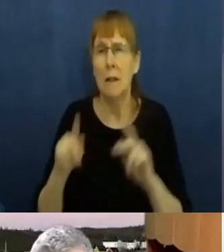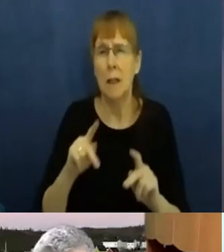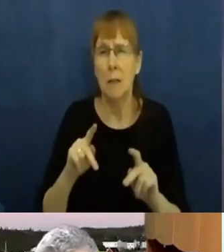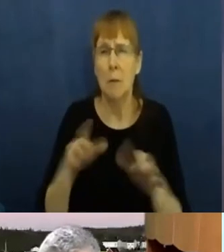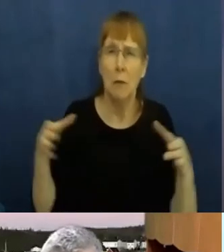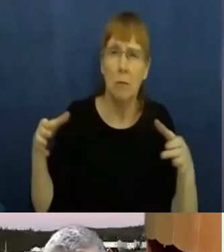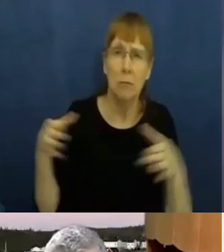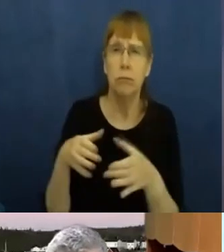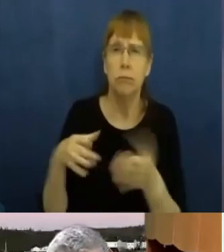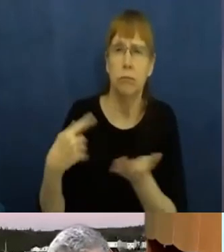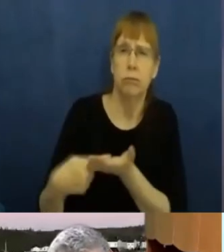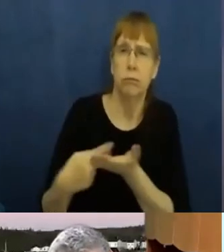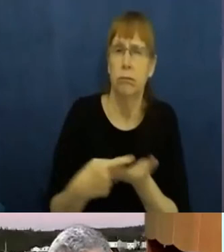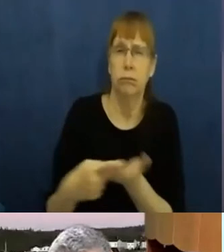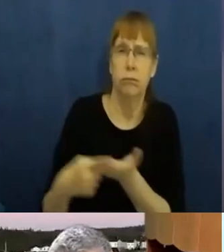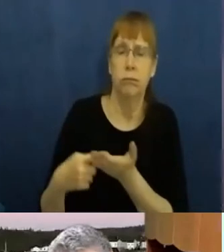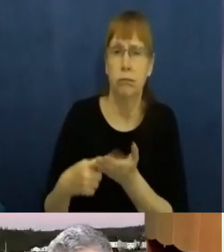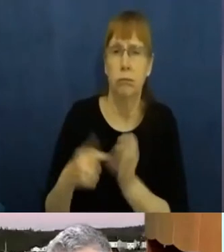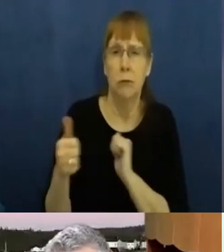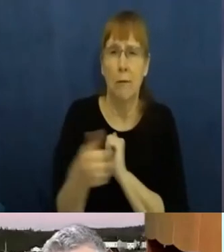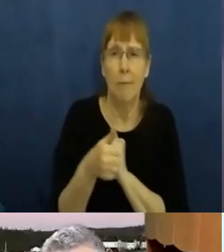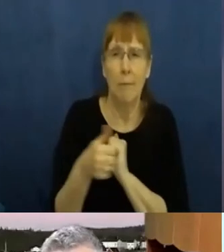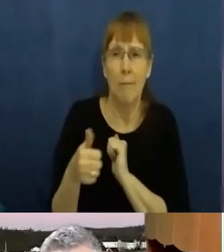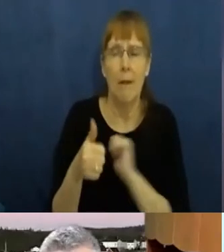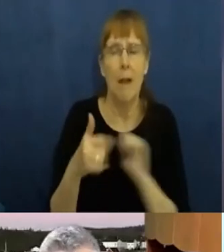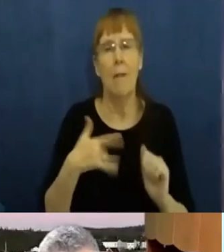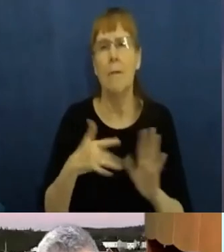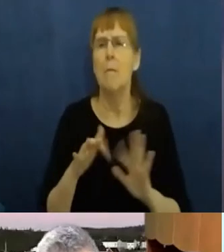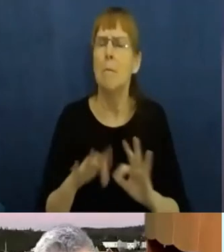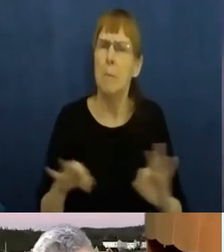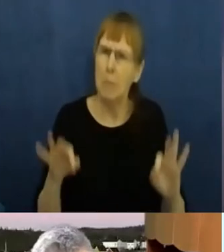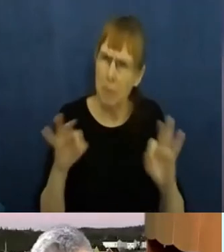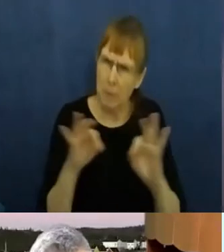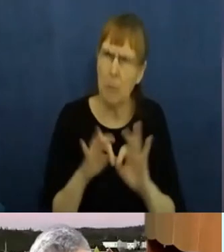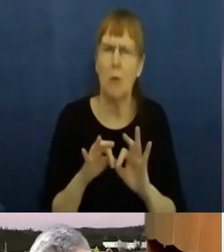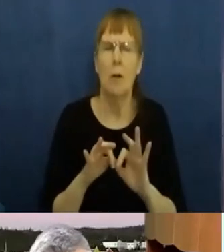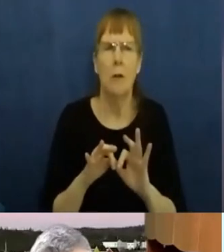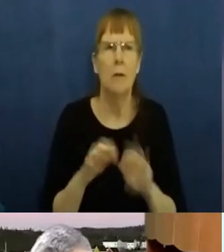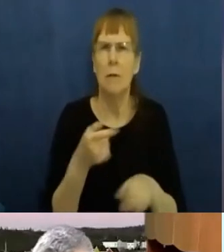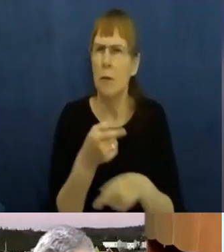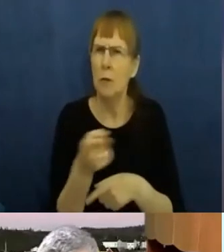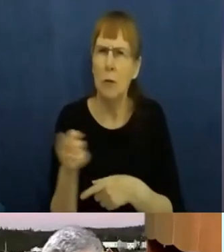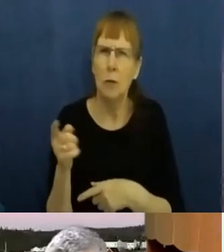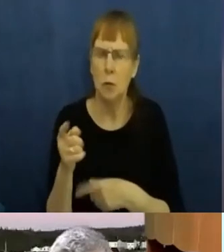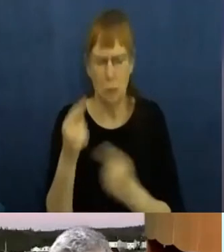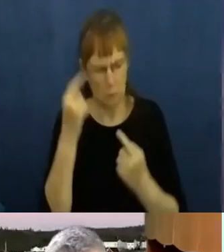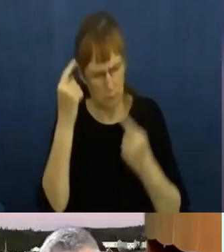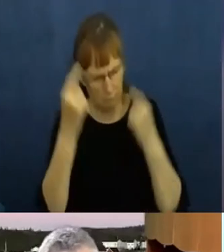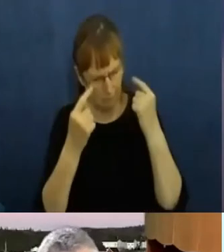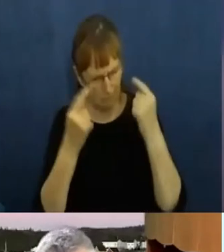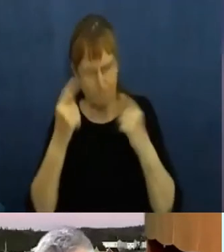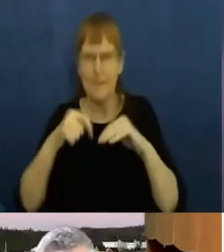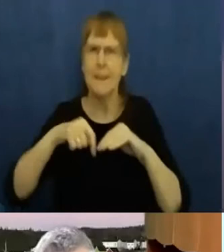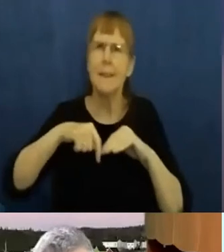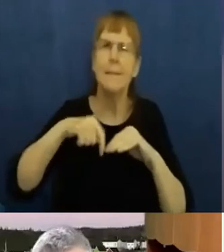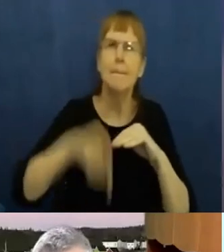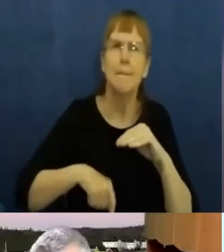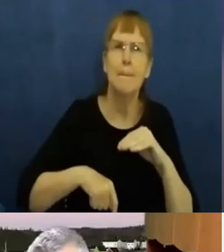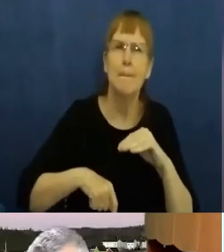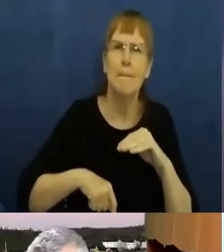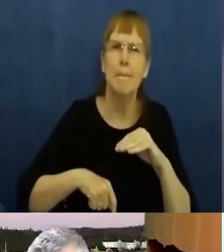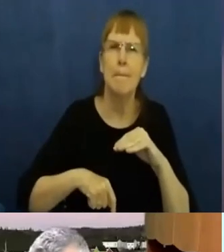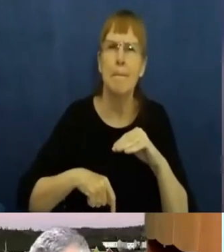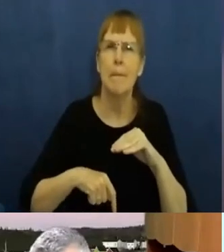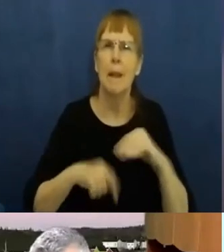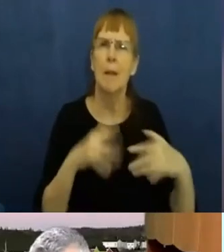thoughts from the webinar, I think it's important to think more deeply and critically about the, the diversity of